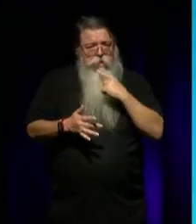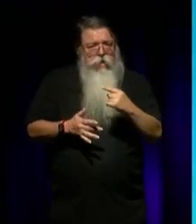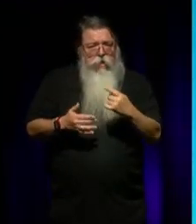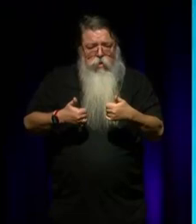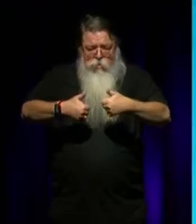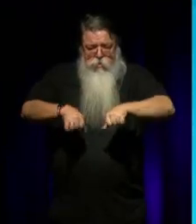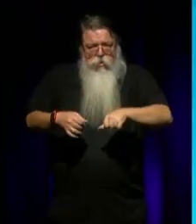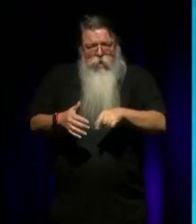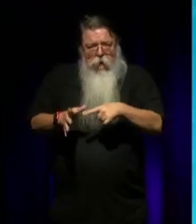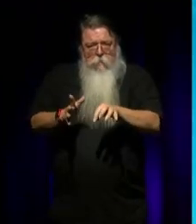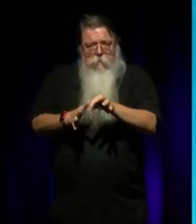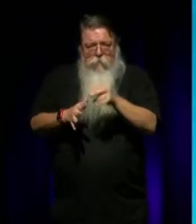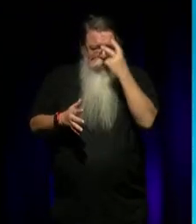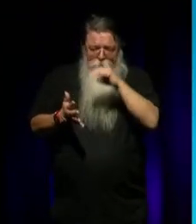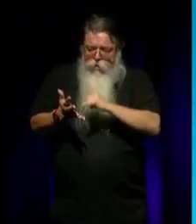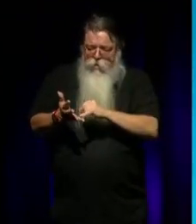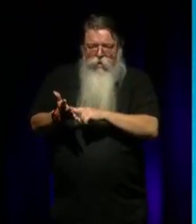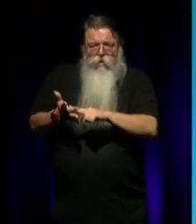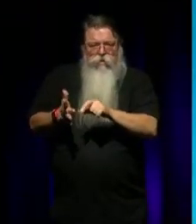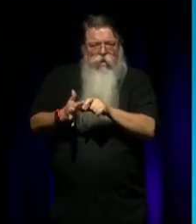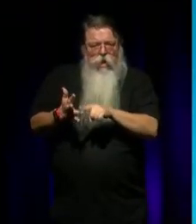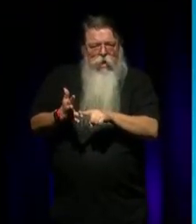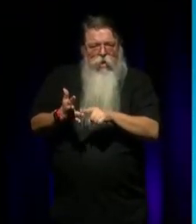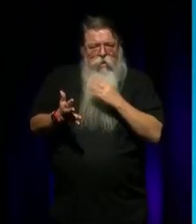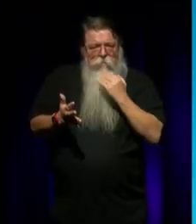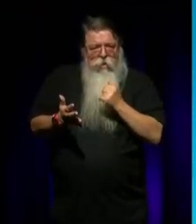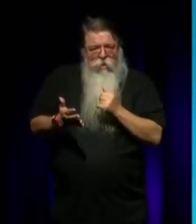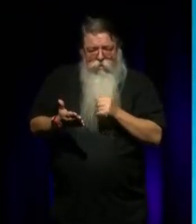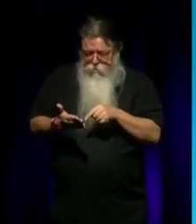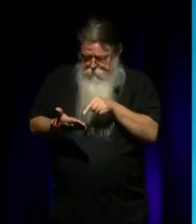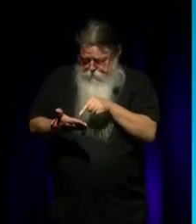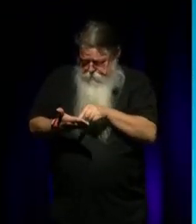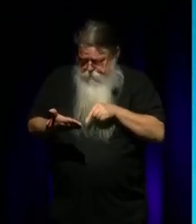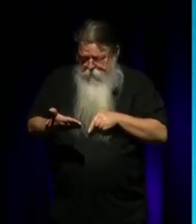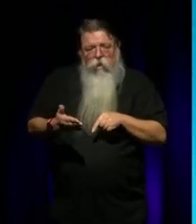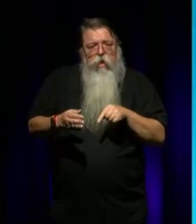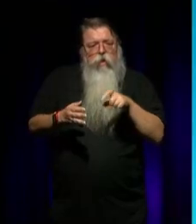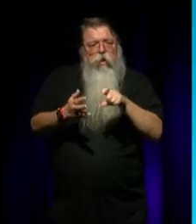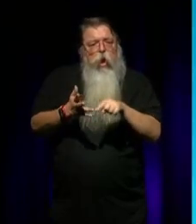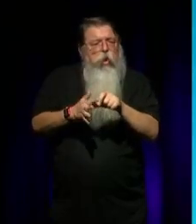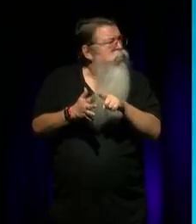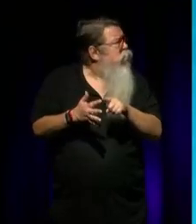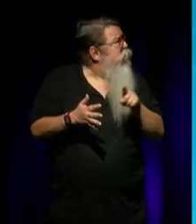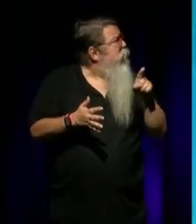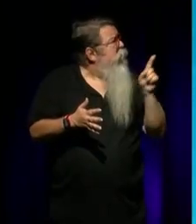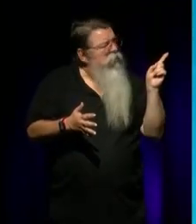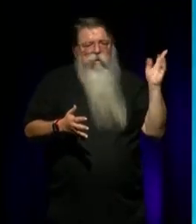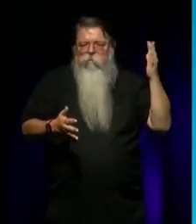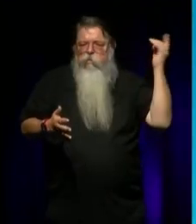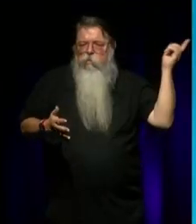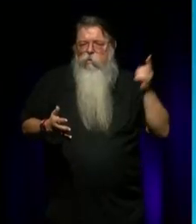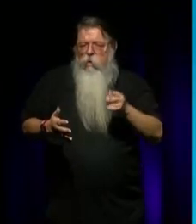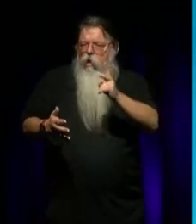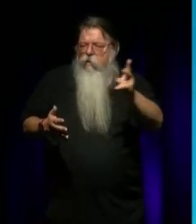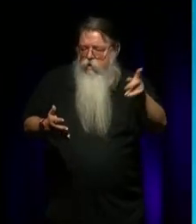So please log on to Slido and enter the code for any questions you might have for Stephen. And if